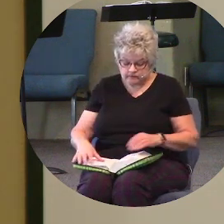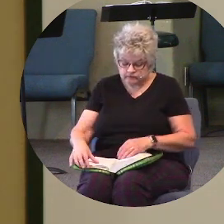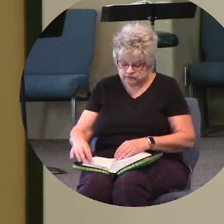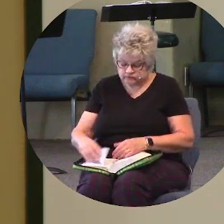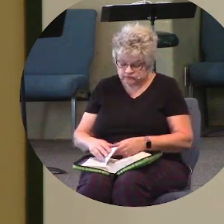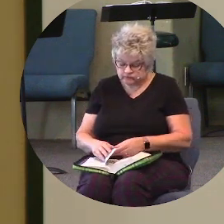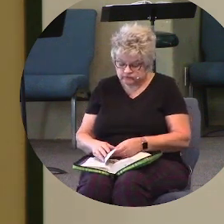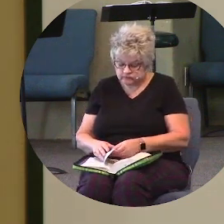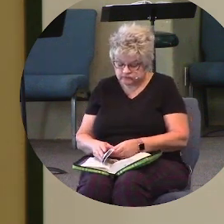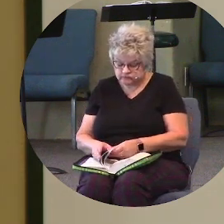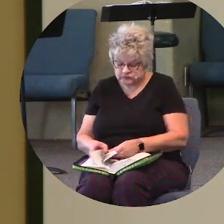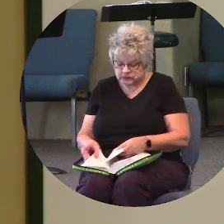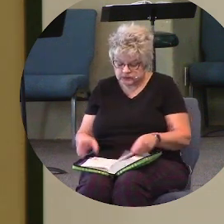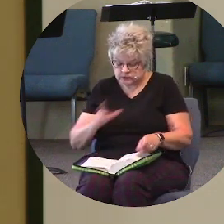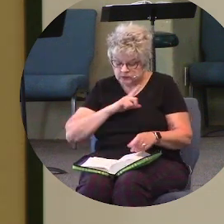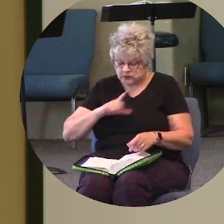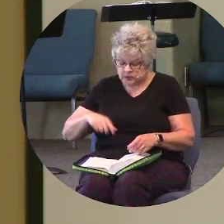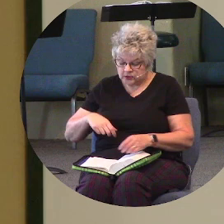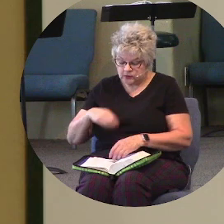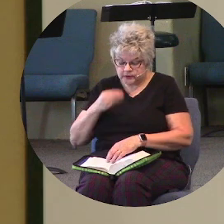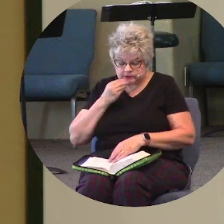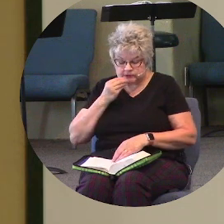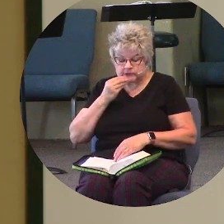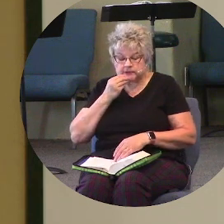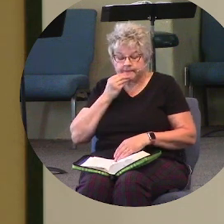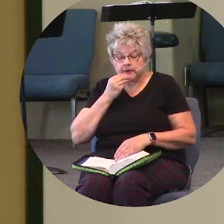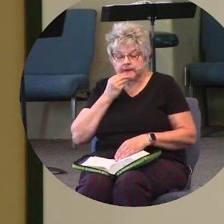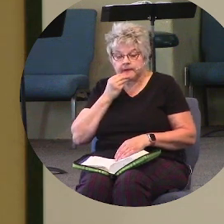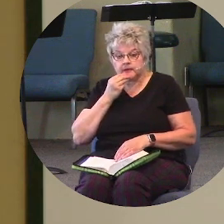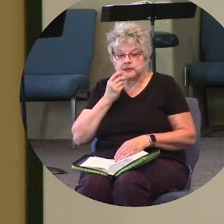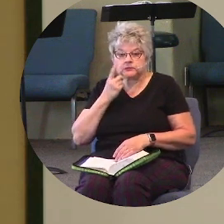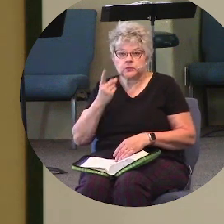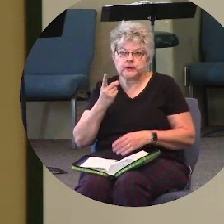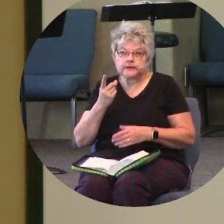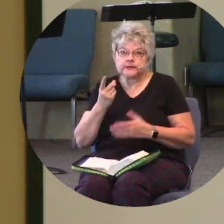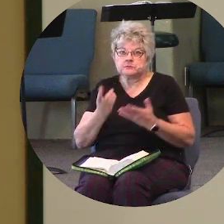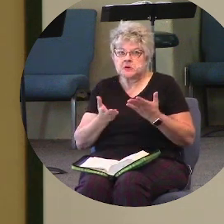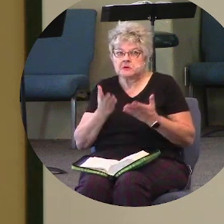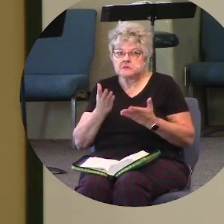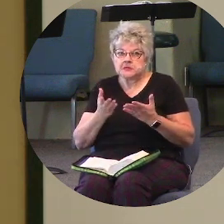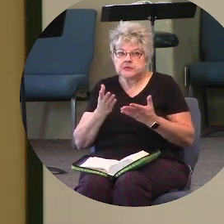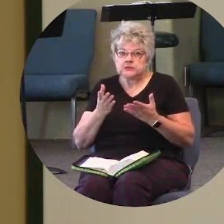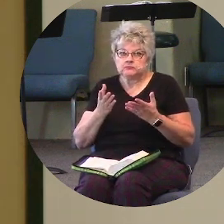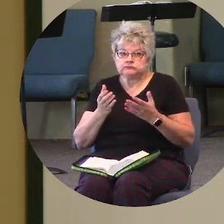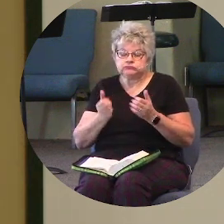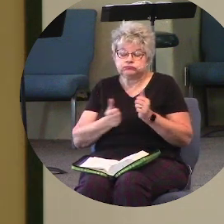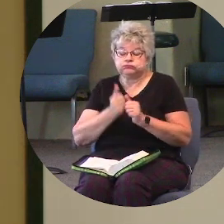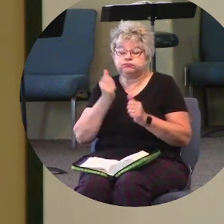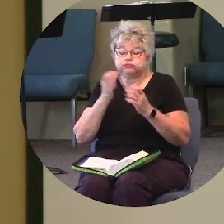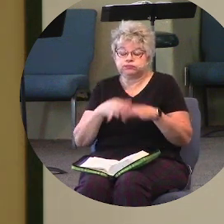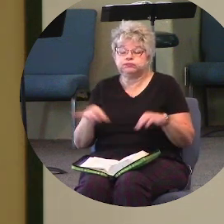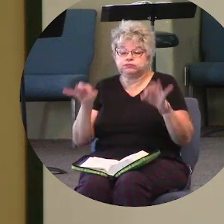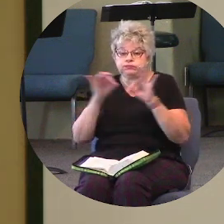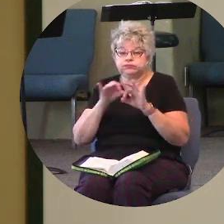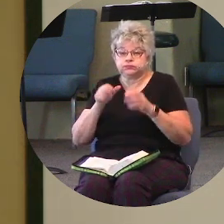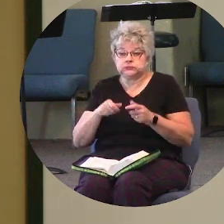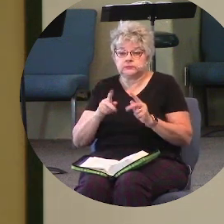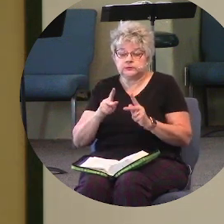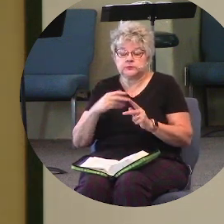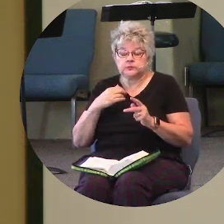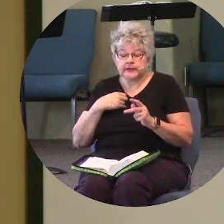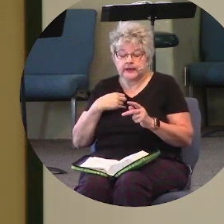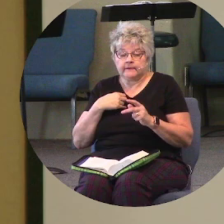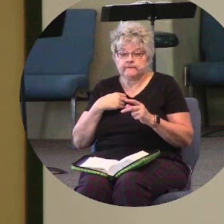So, the Lord's Supper is one of the, probably the most significant opportunities we have for